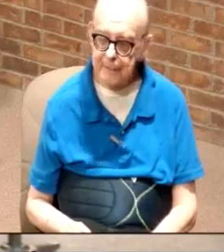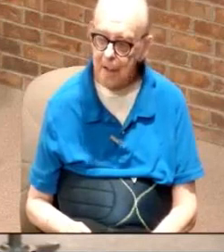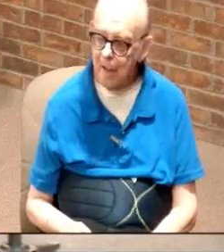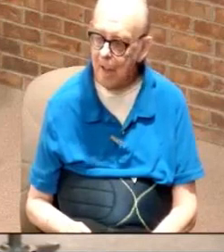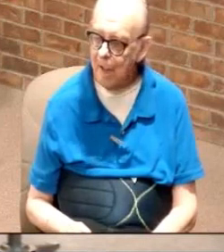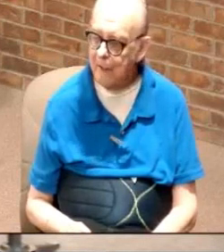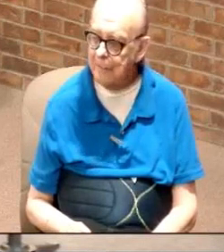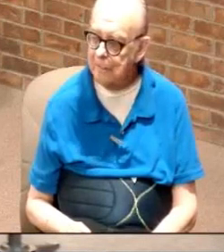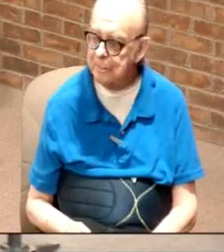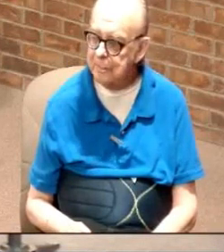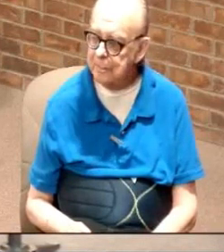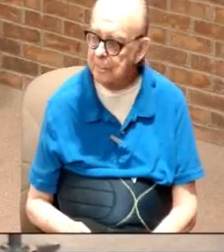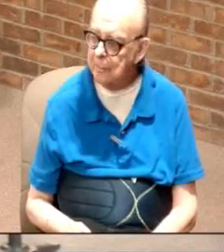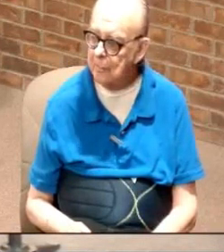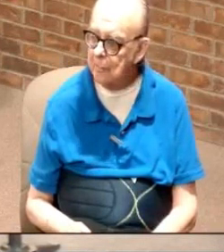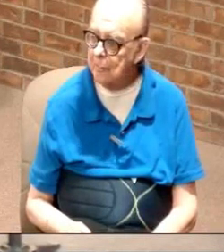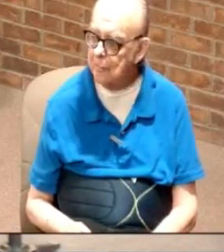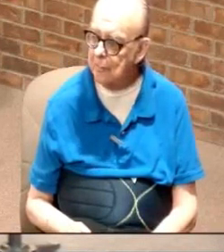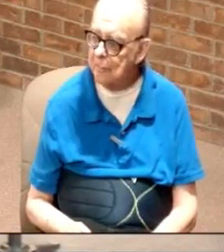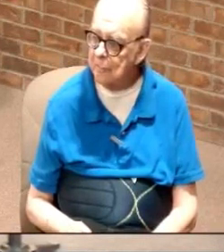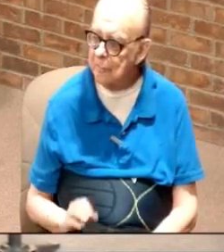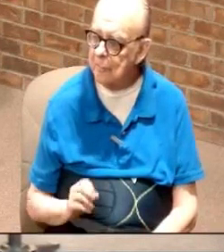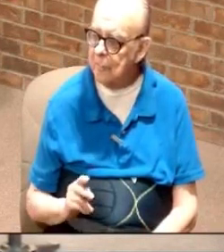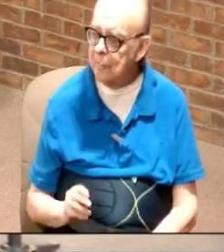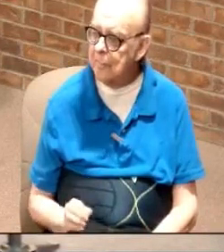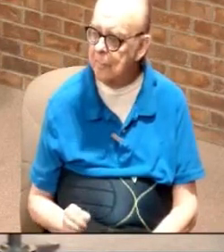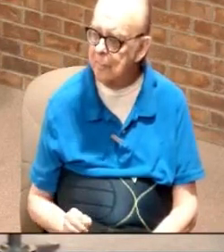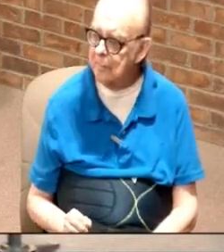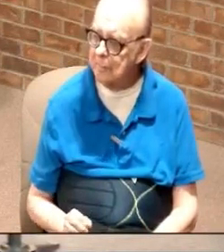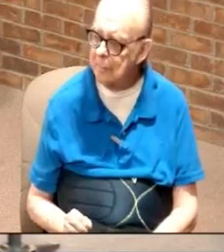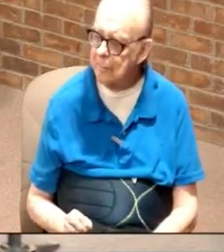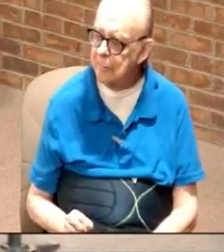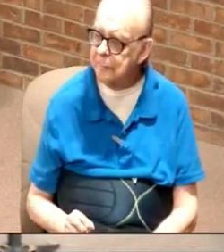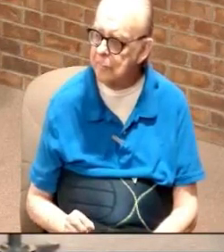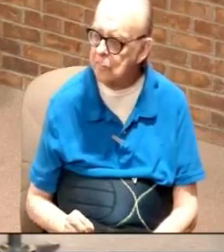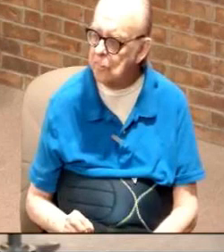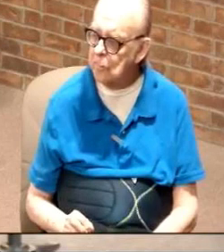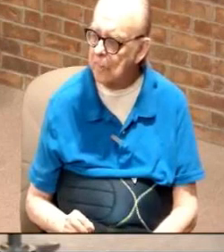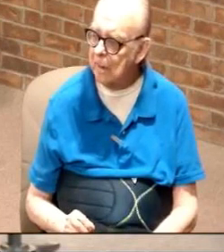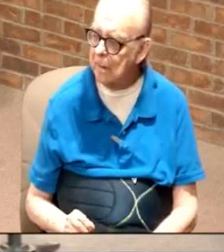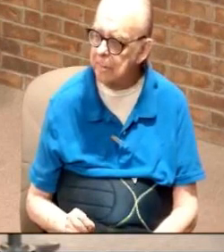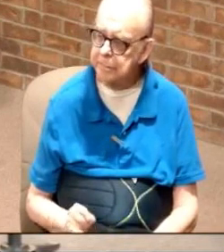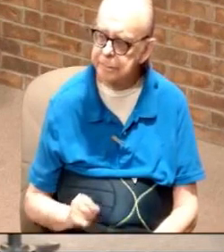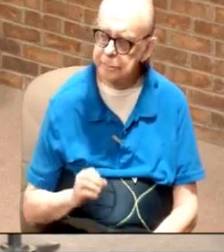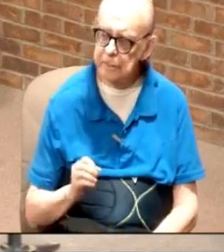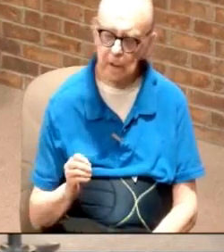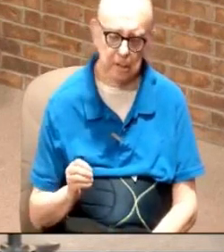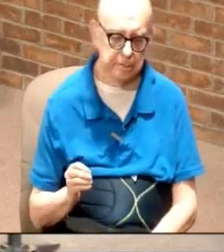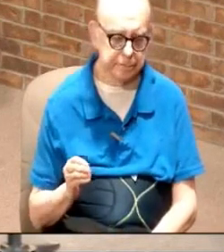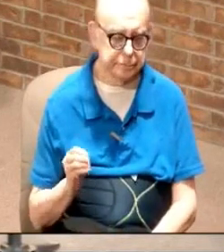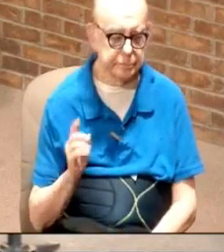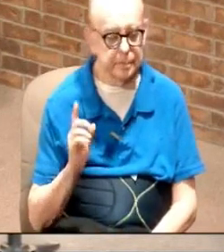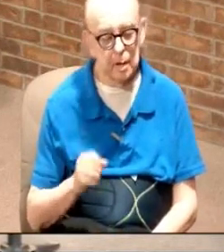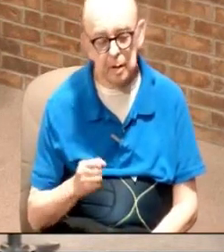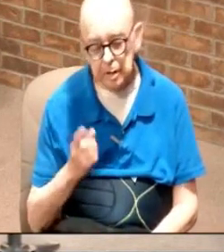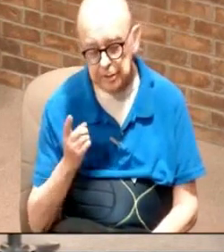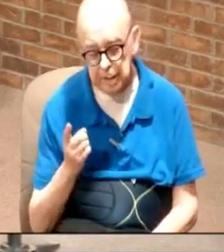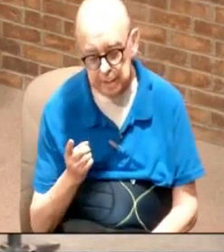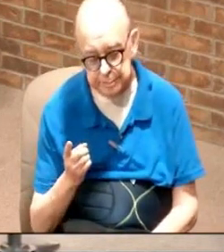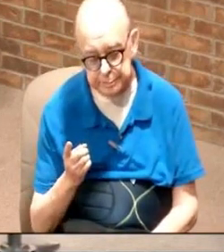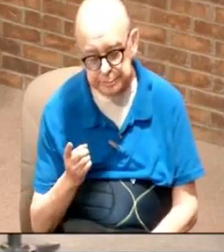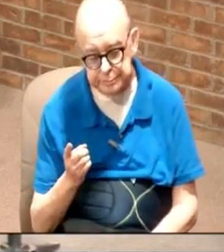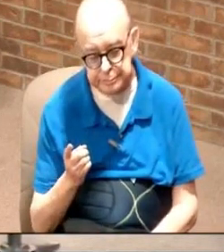with all of those people. I'm sorry. I'm in a good mood. So what you need to understand